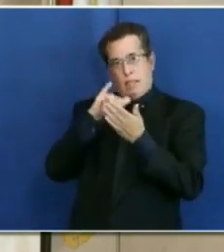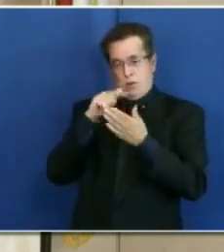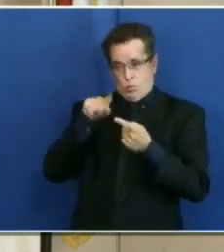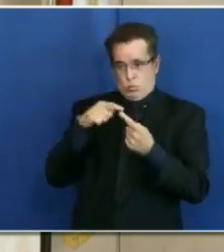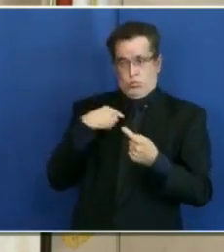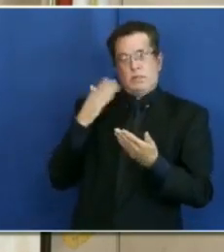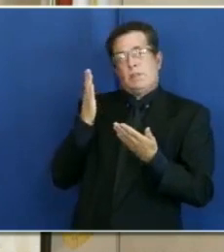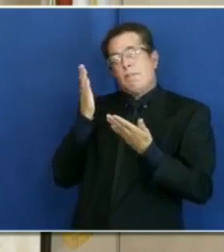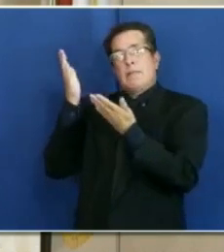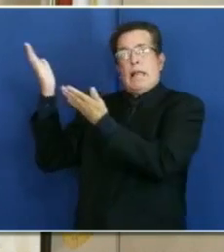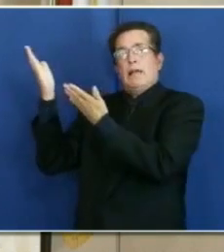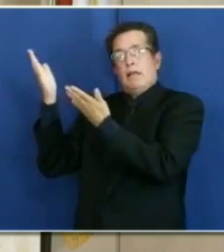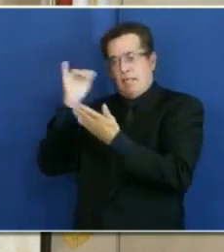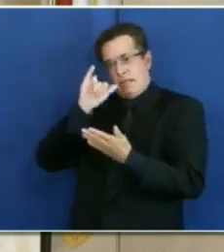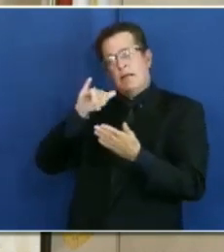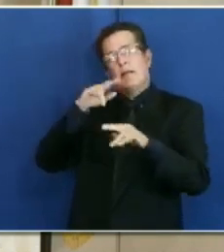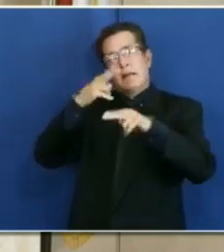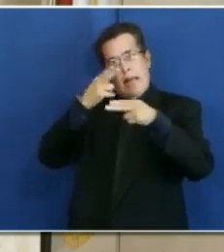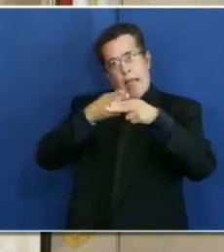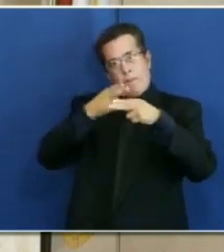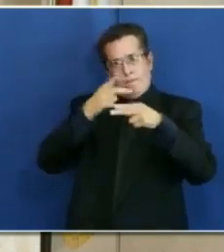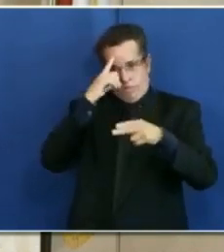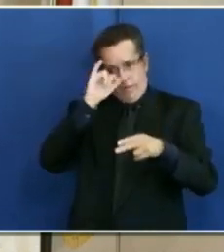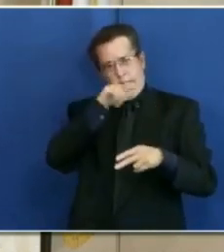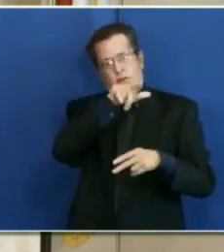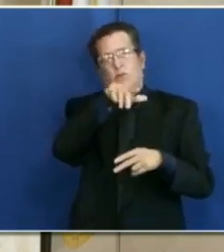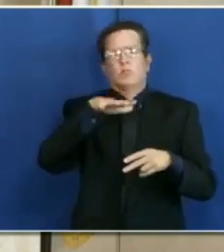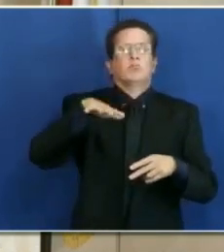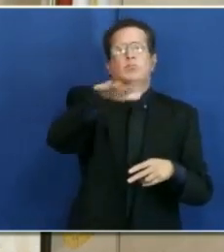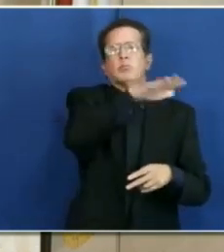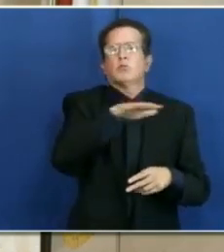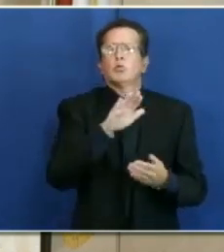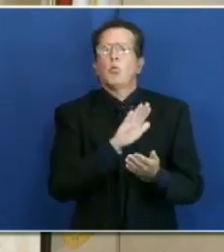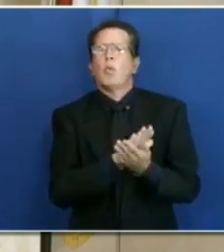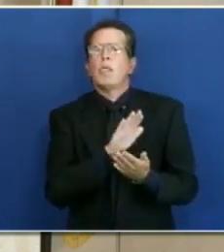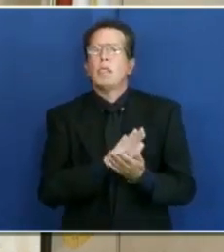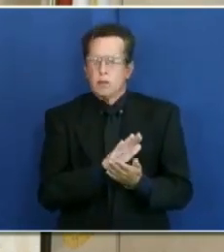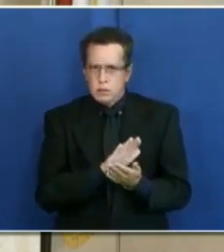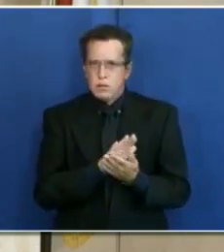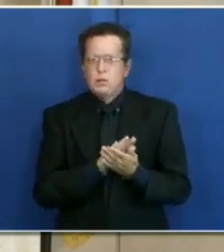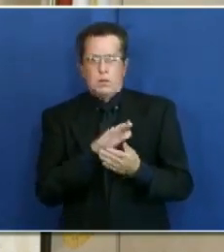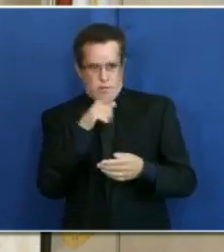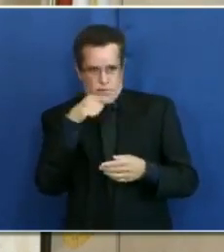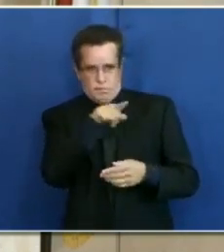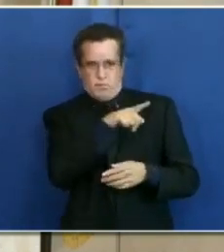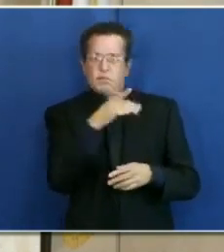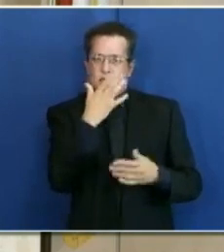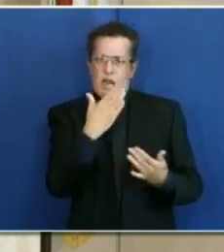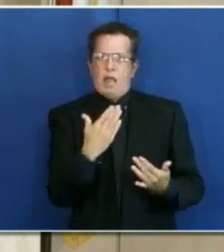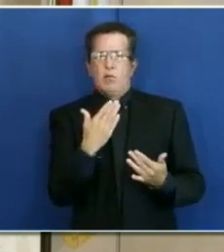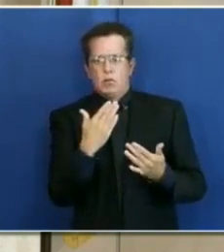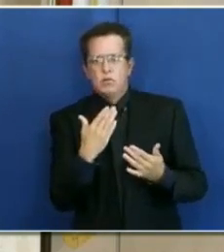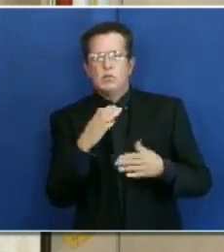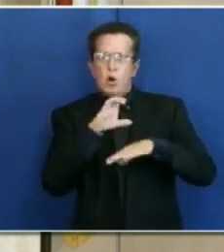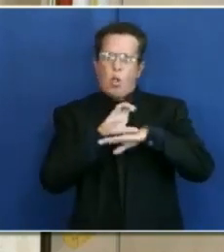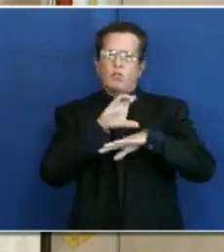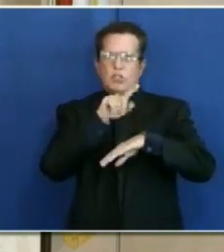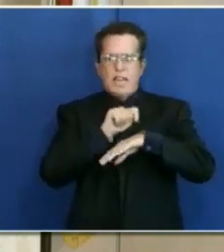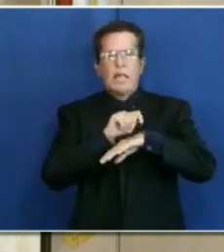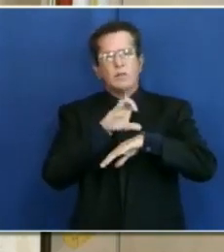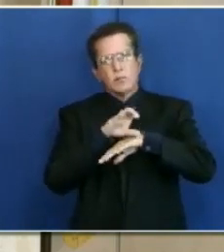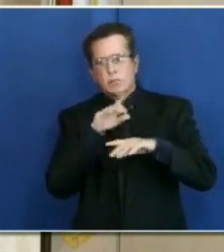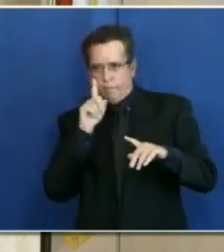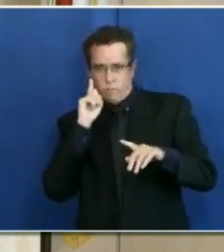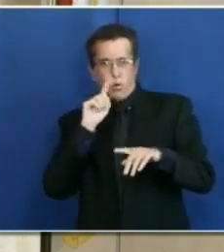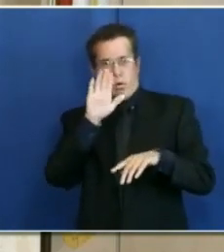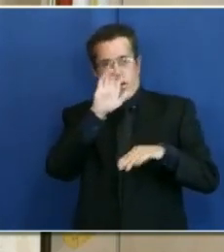the names of schools for, well, for consultation for the elementary waivers,